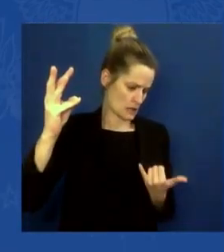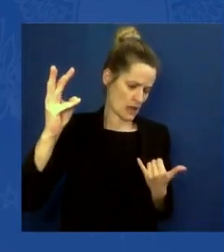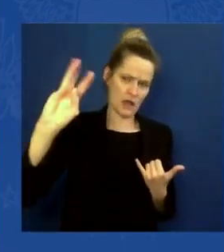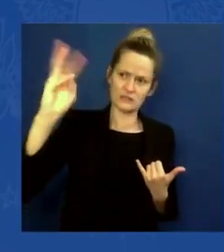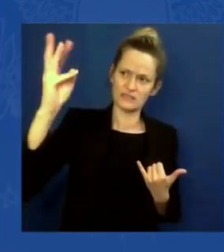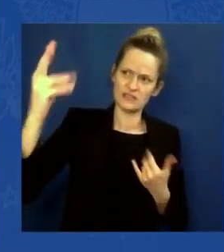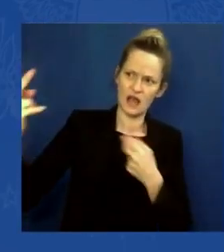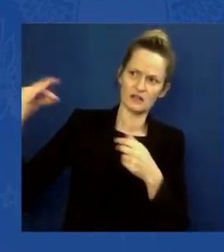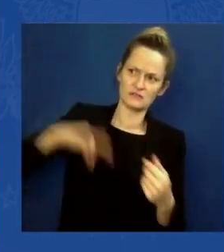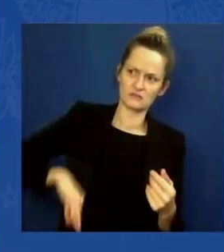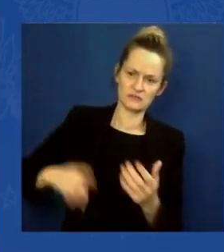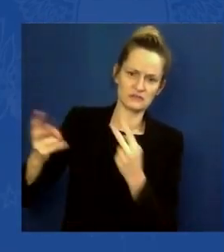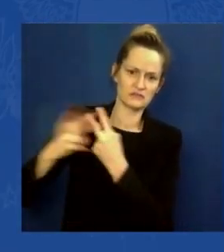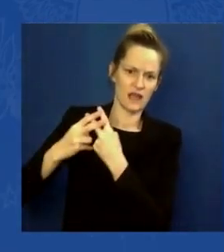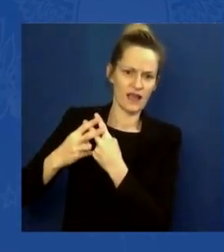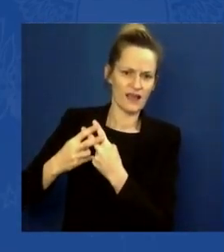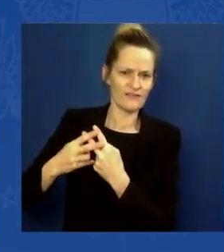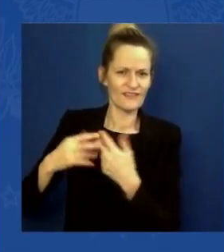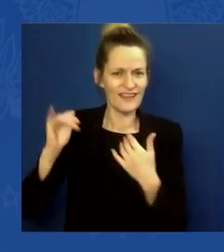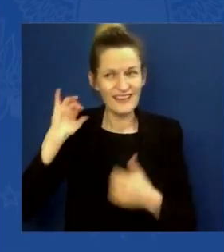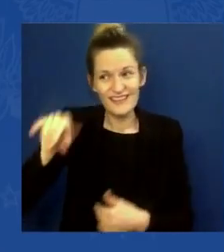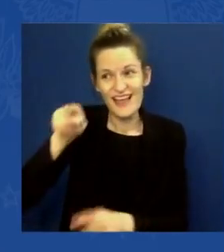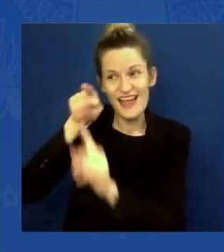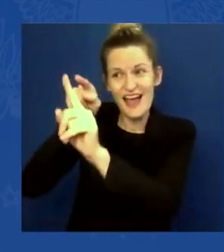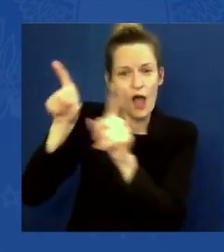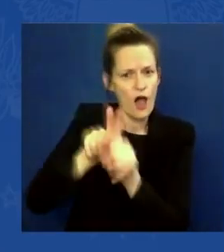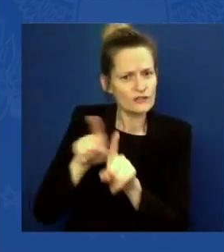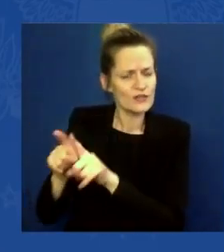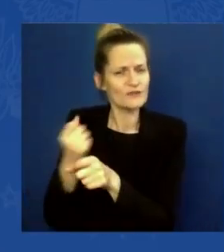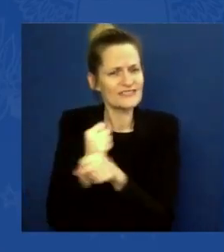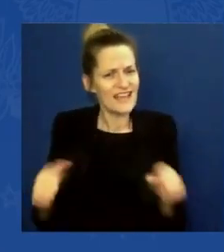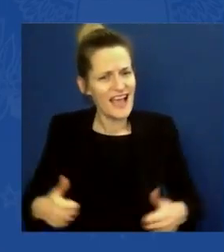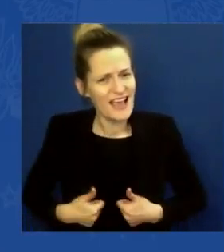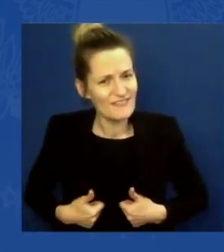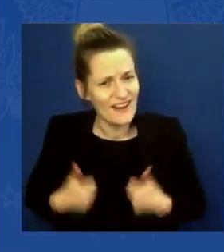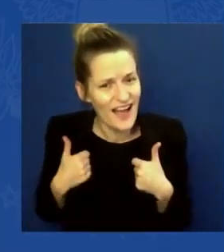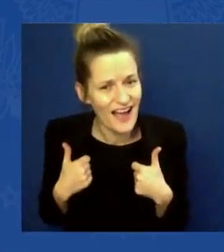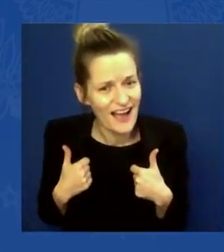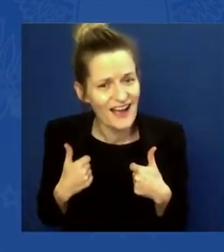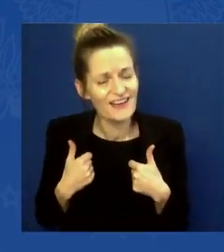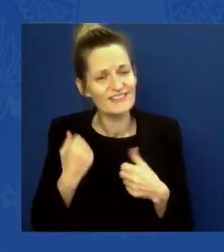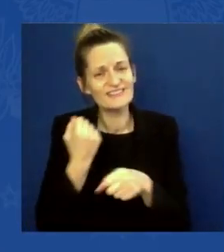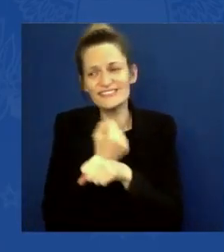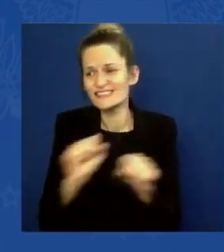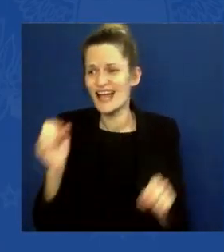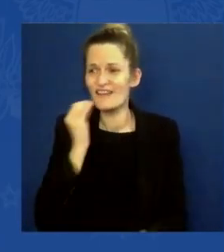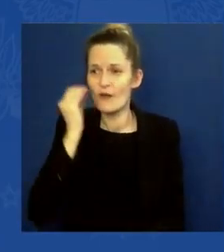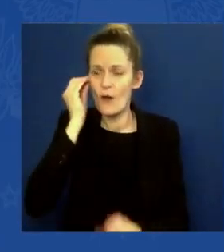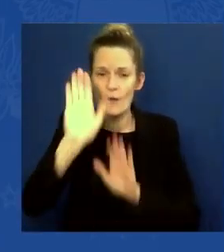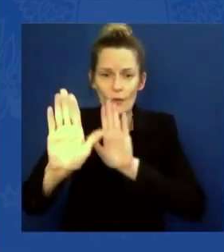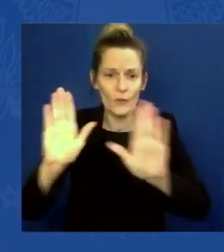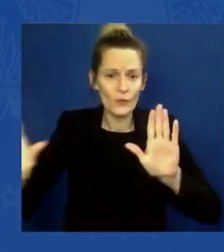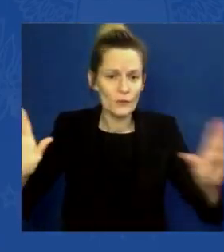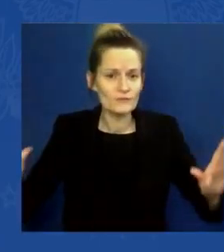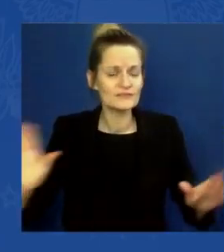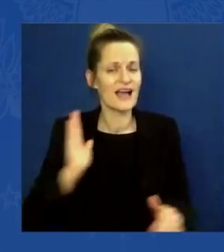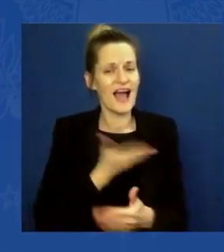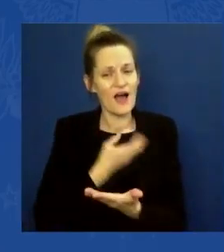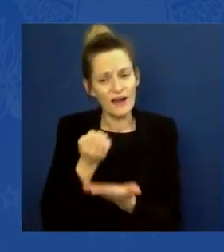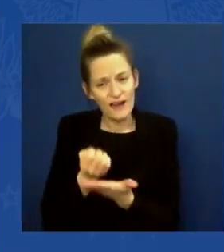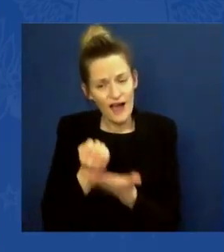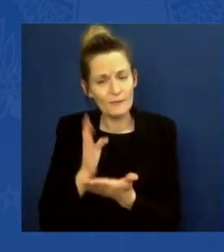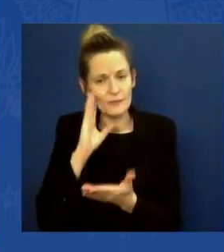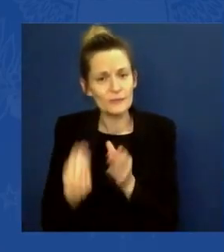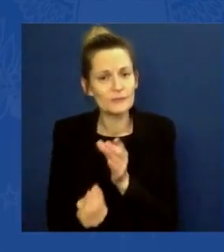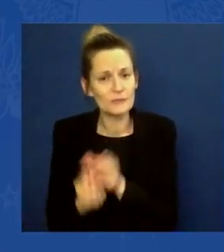-paying jobs for Americans to make our country stronger and more resilient. In fact, experts tell us that the bipartisan agreement we've reached in the